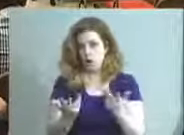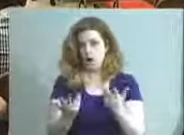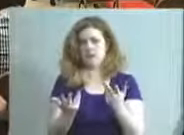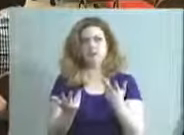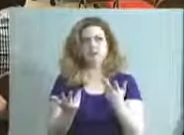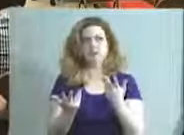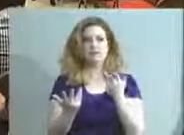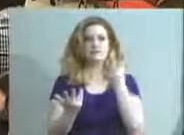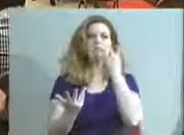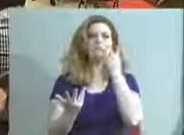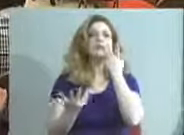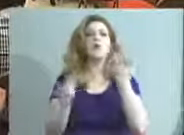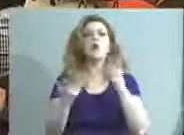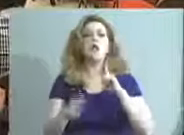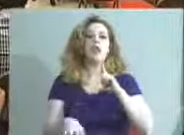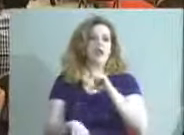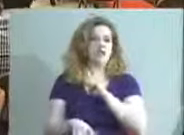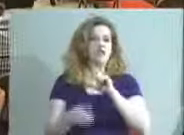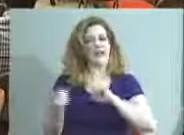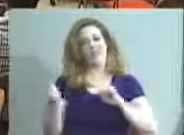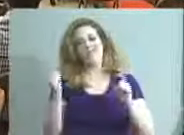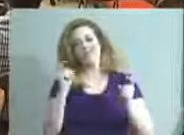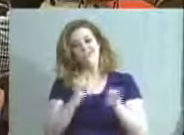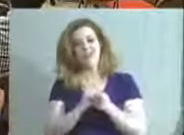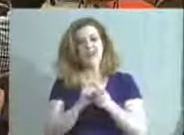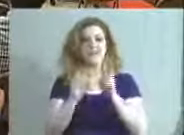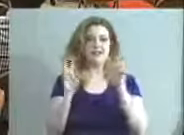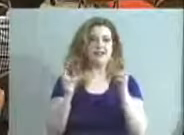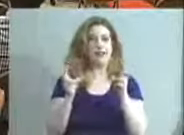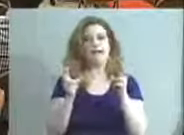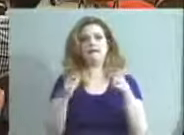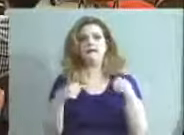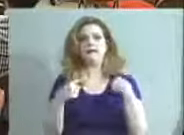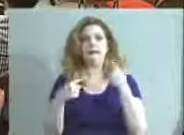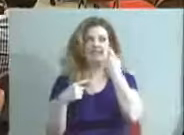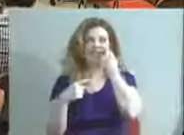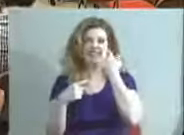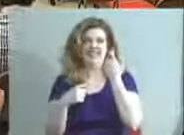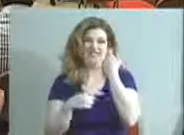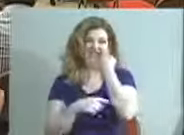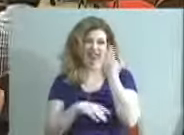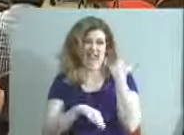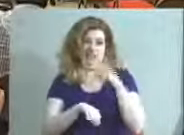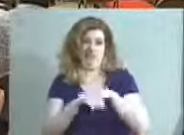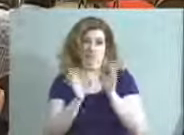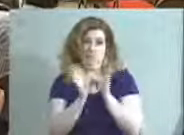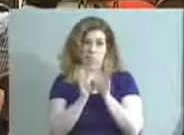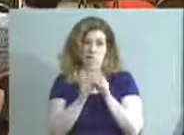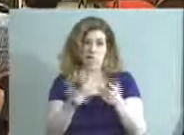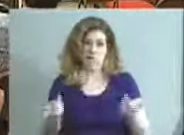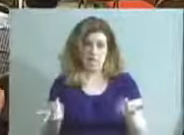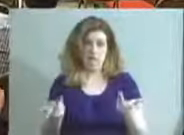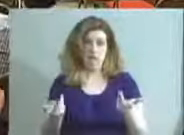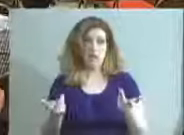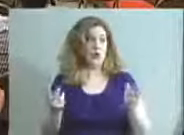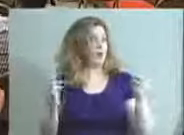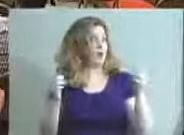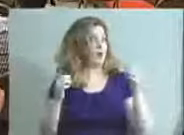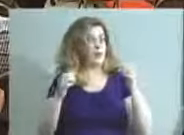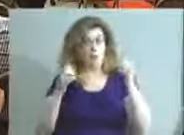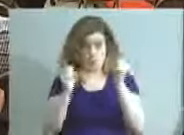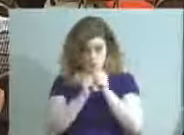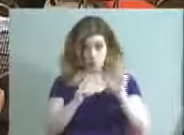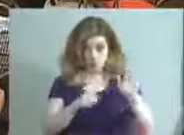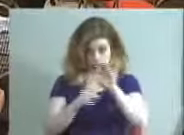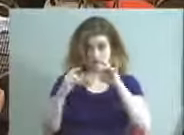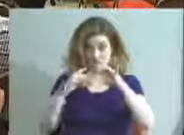legislation has changed status since we last met. So I will, with your feedback that